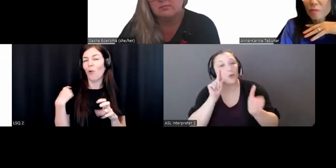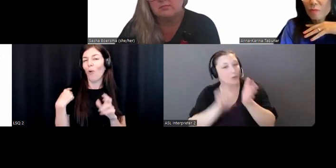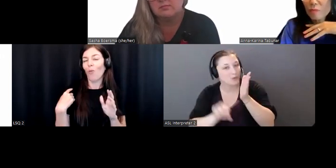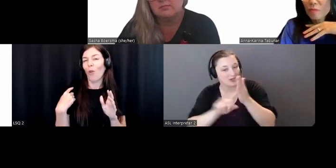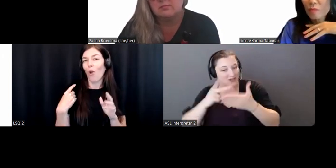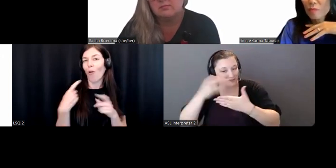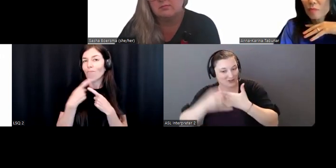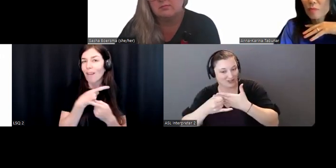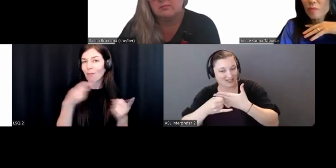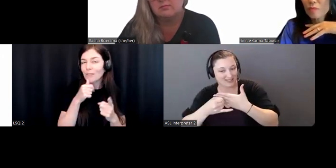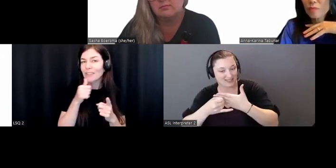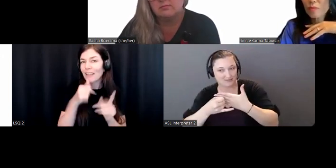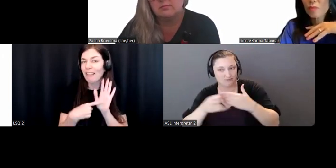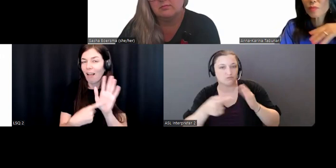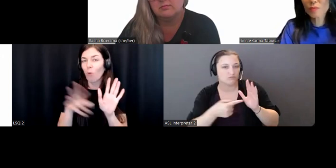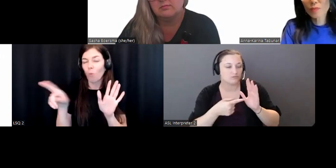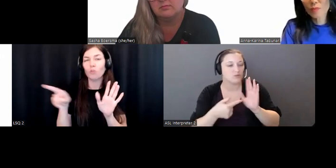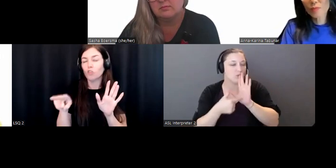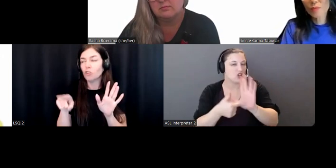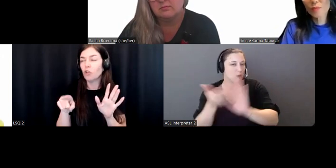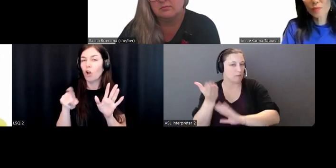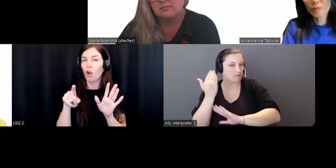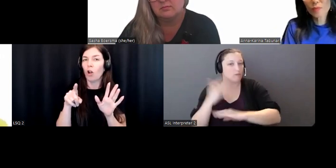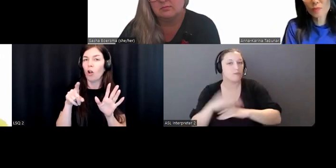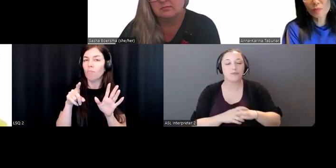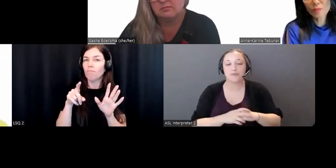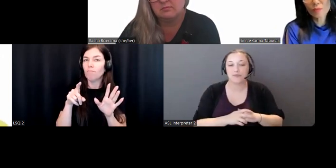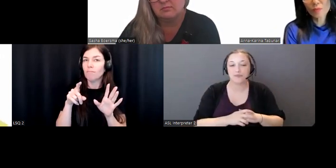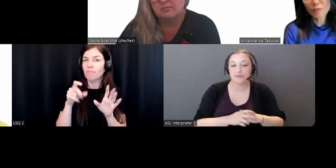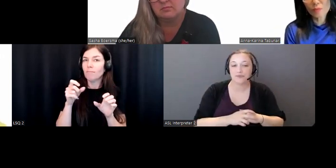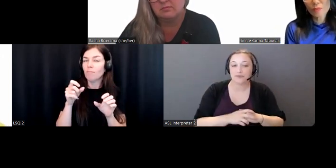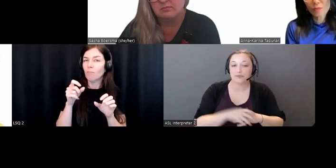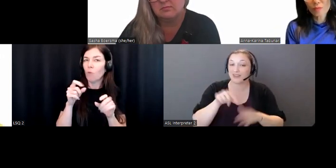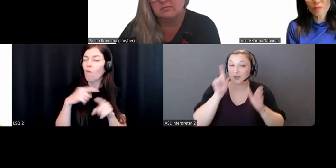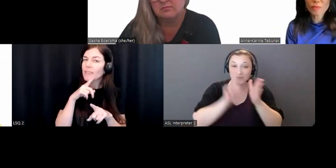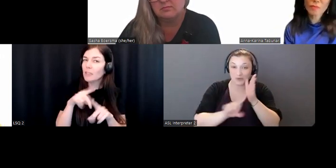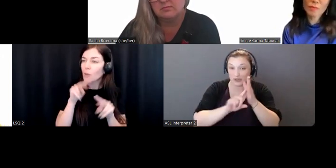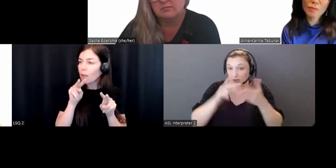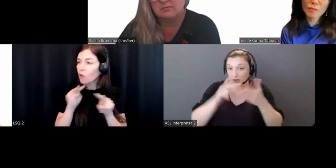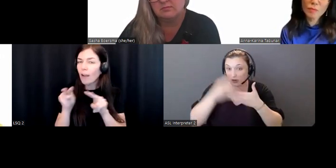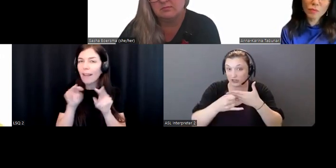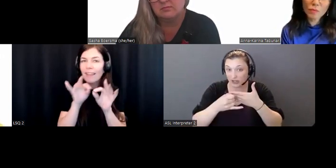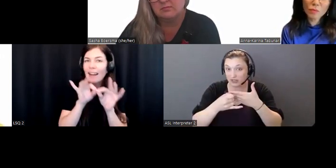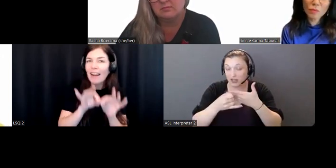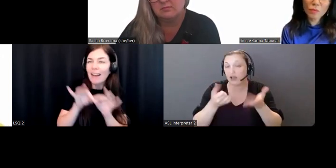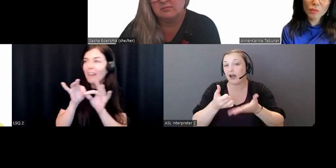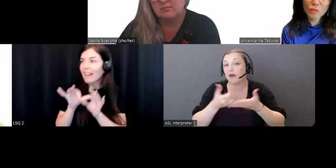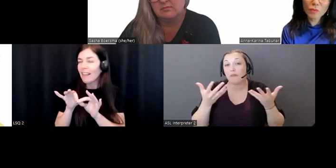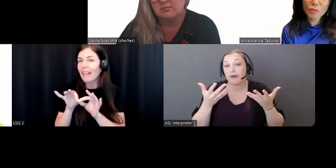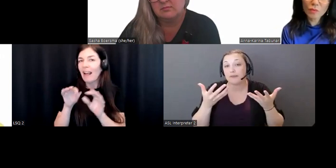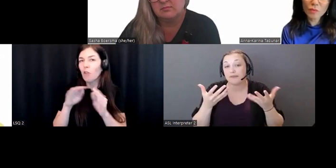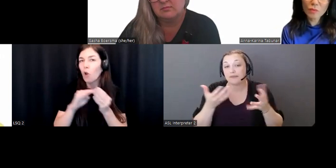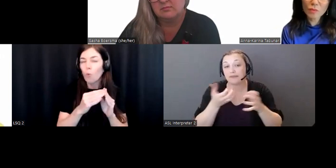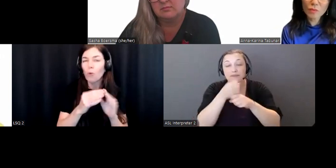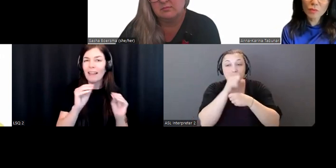earlier on, will make sure that we look at the nuances within